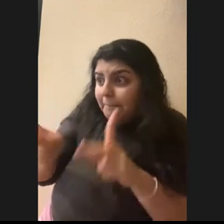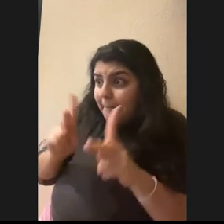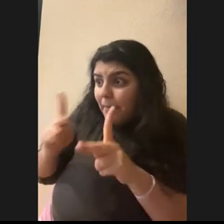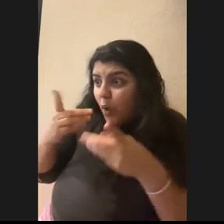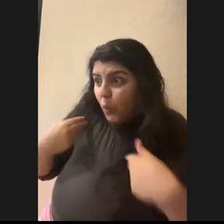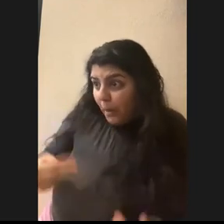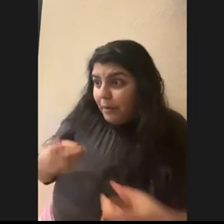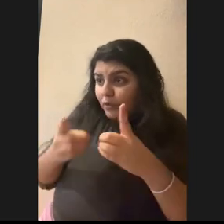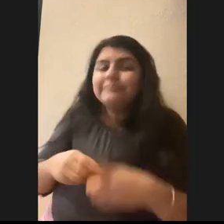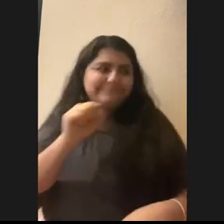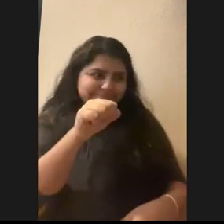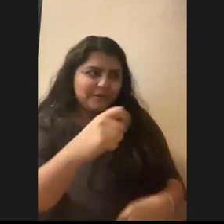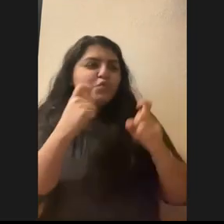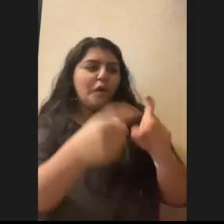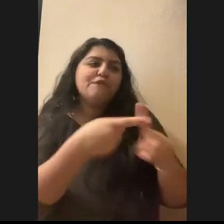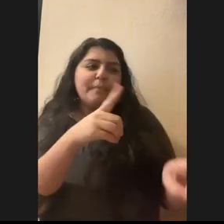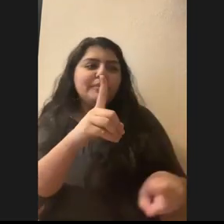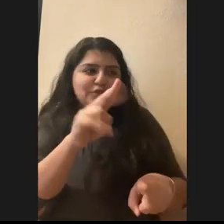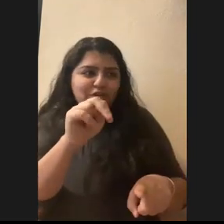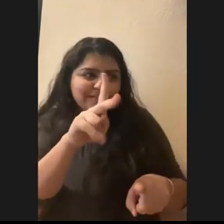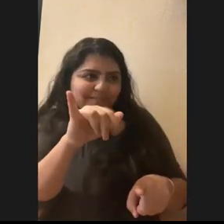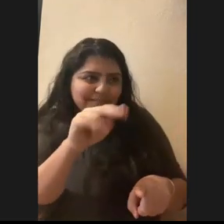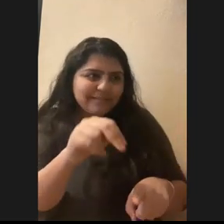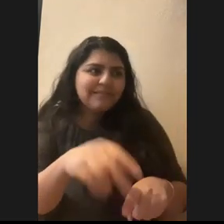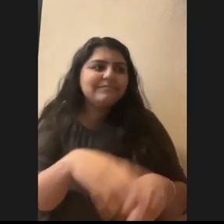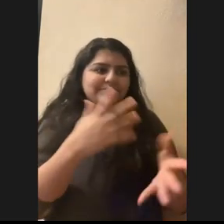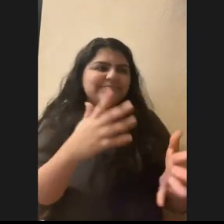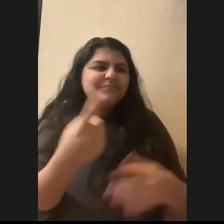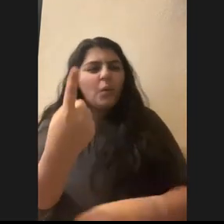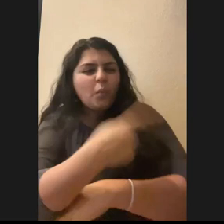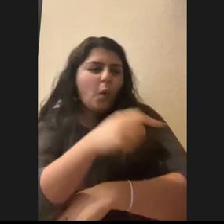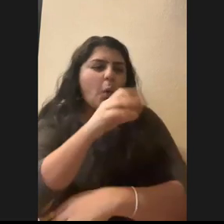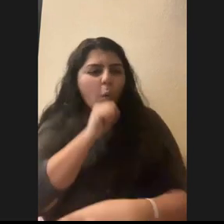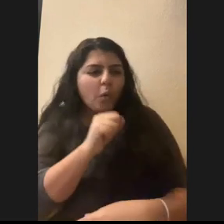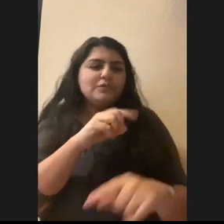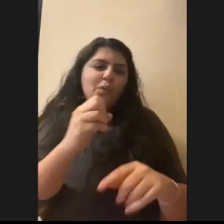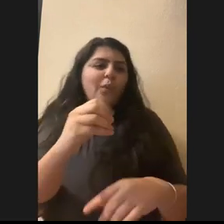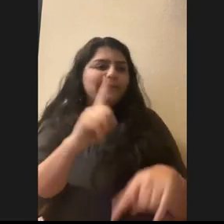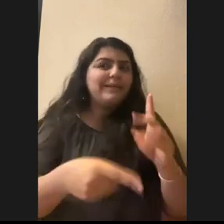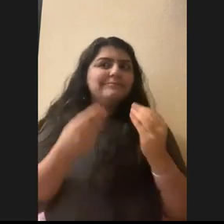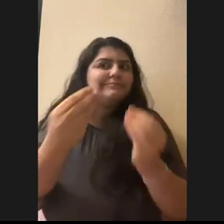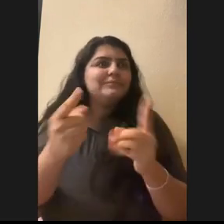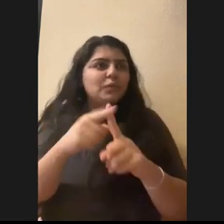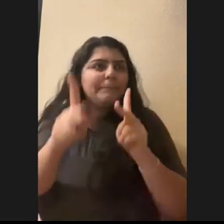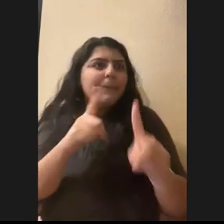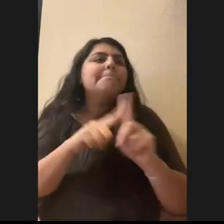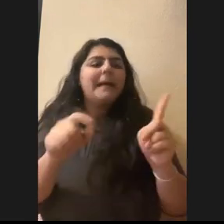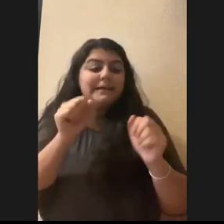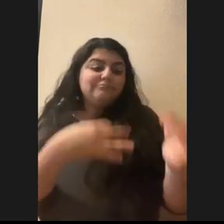and places that, um, they were like a day old, so they can't be eaten by people anymore, but we could use them for our bear study